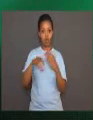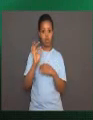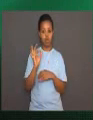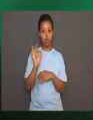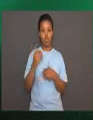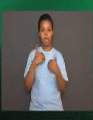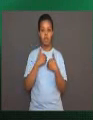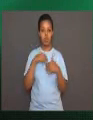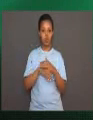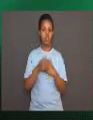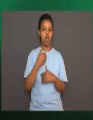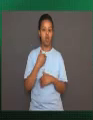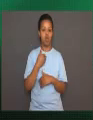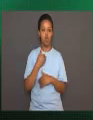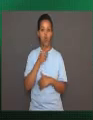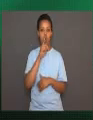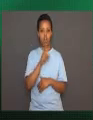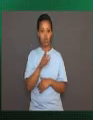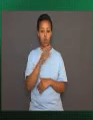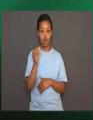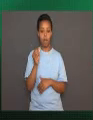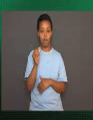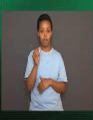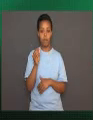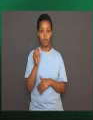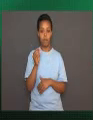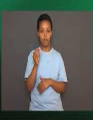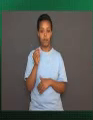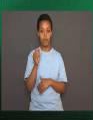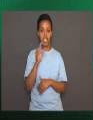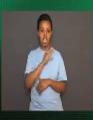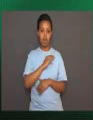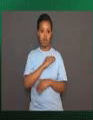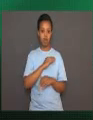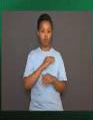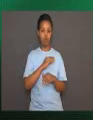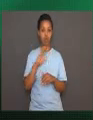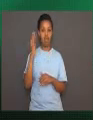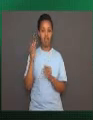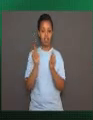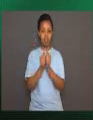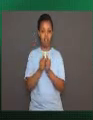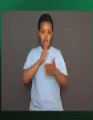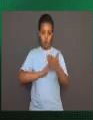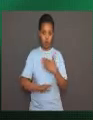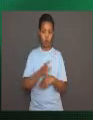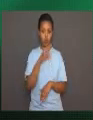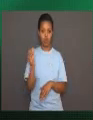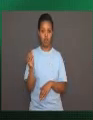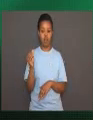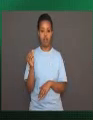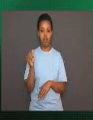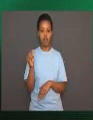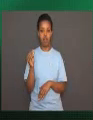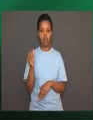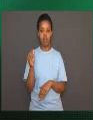animals. They are born with a pattern of behavior that is characteristic of a